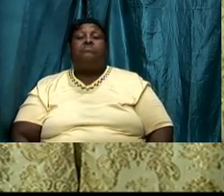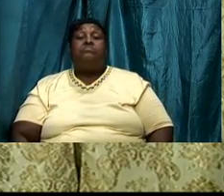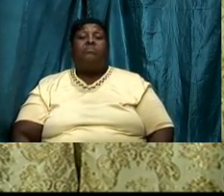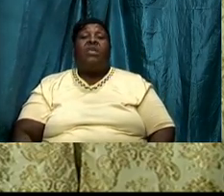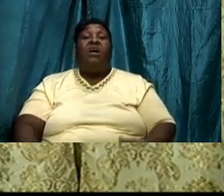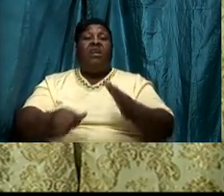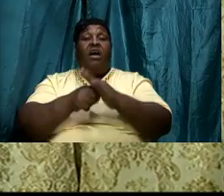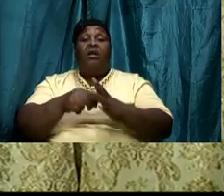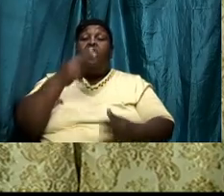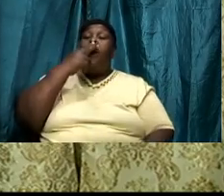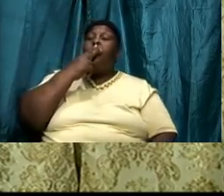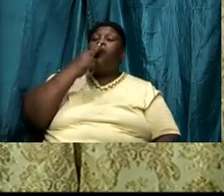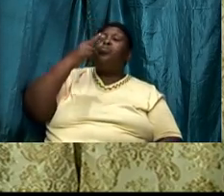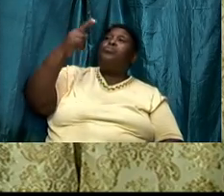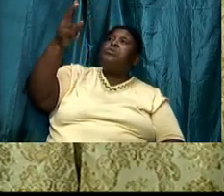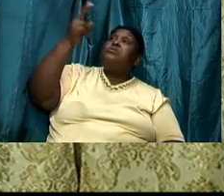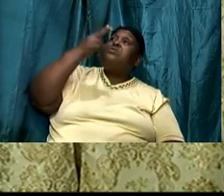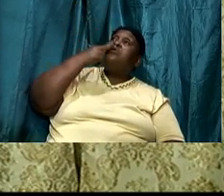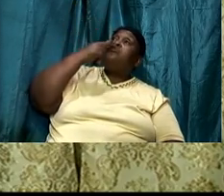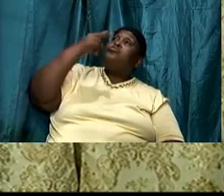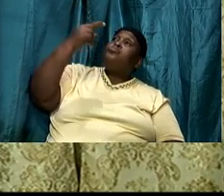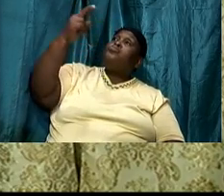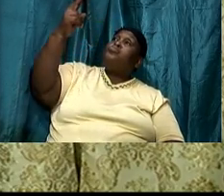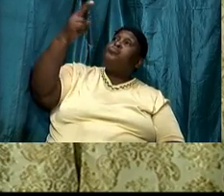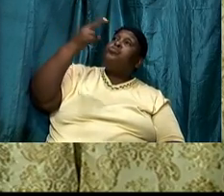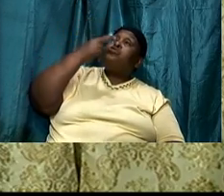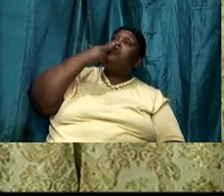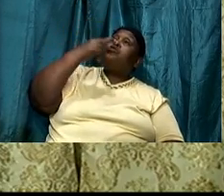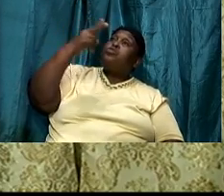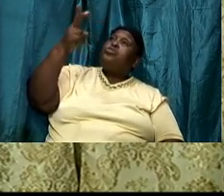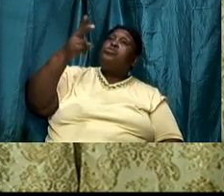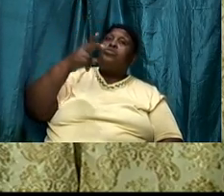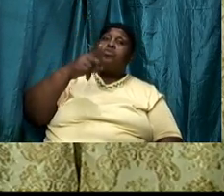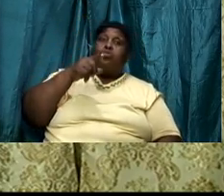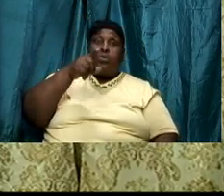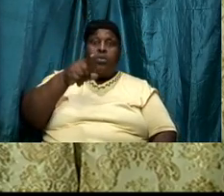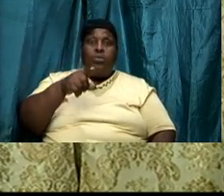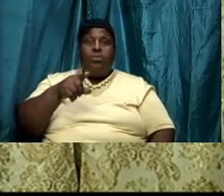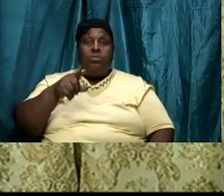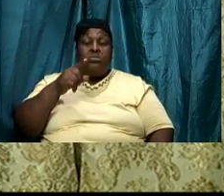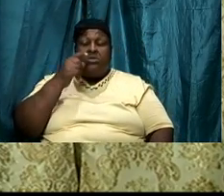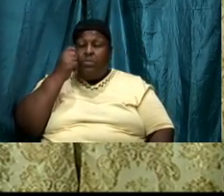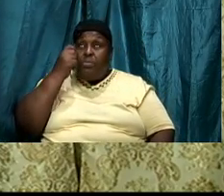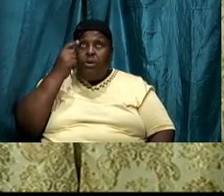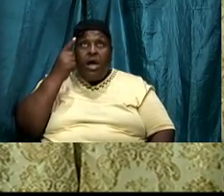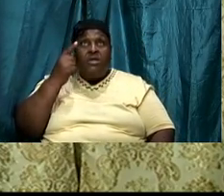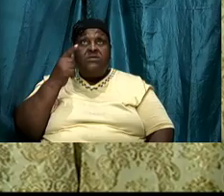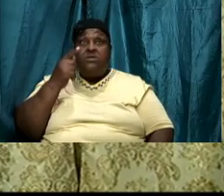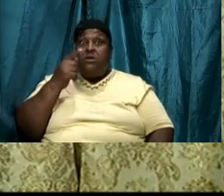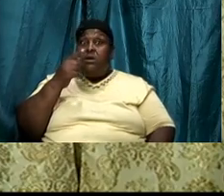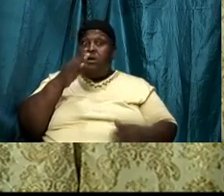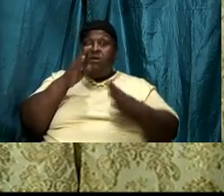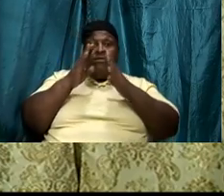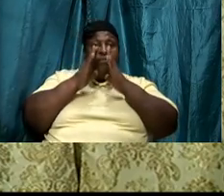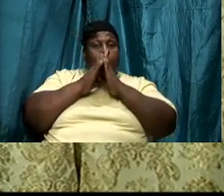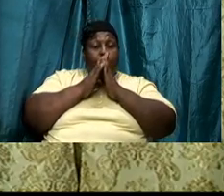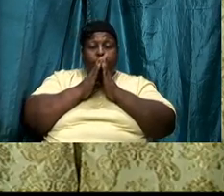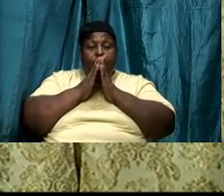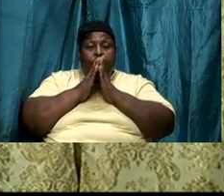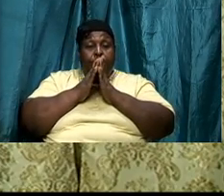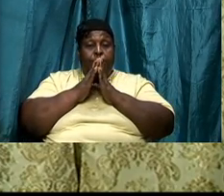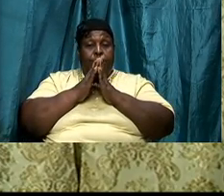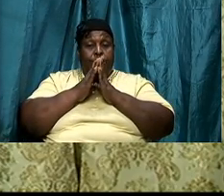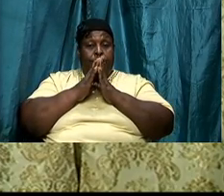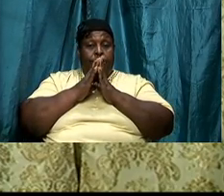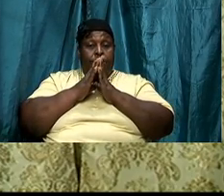you would be surprised that some child and children of God are praying for the maintenance of the world system that is